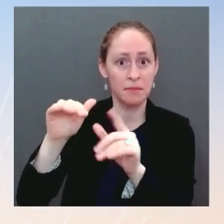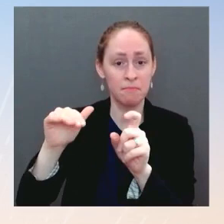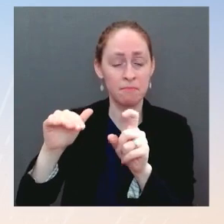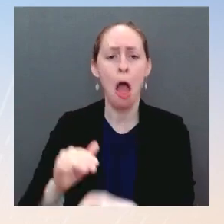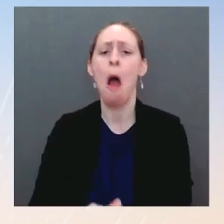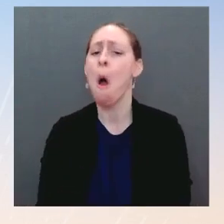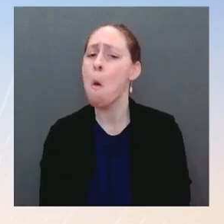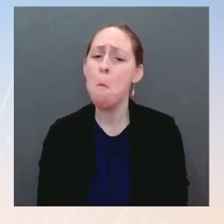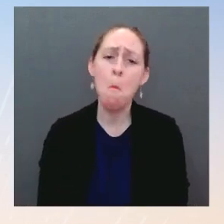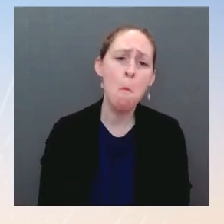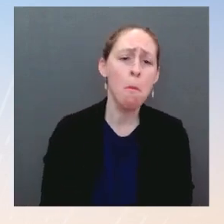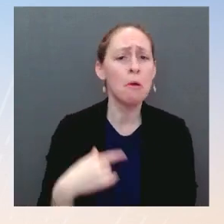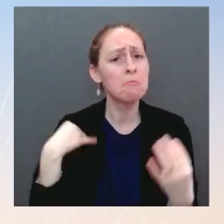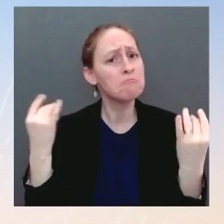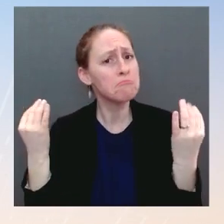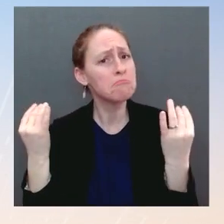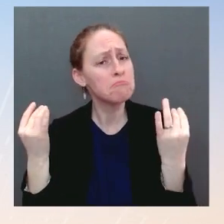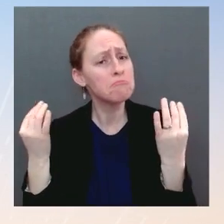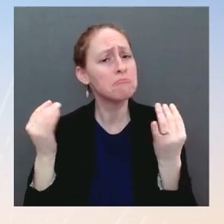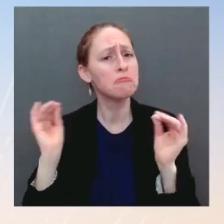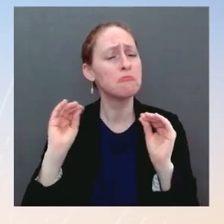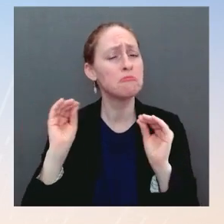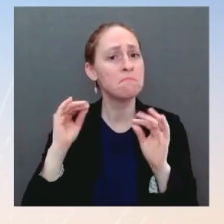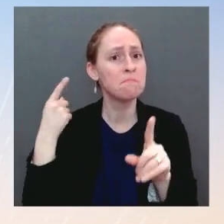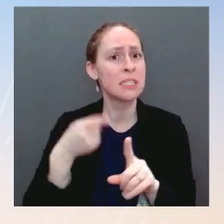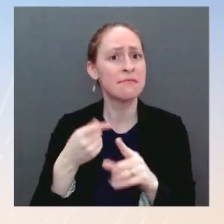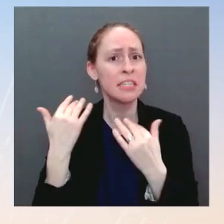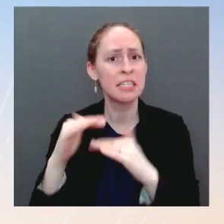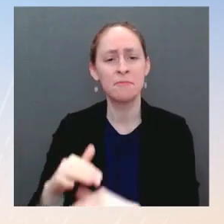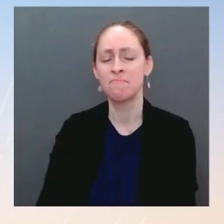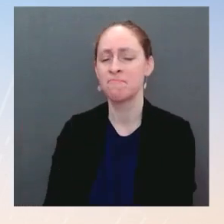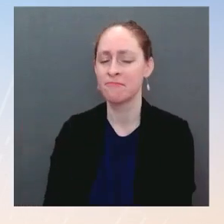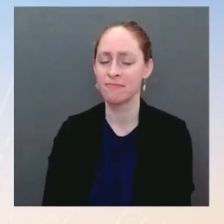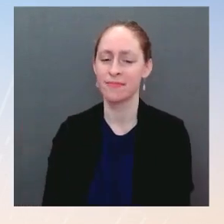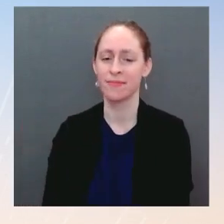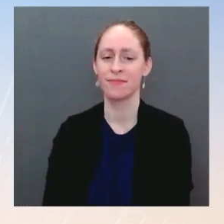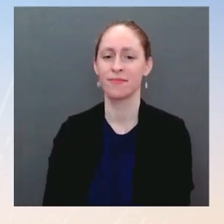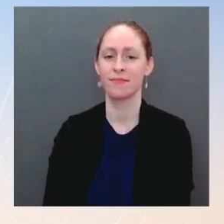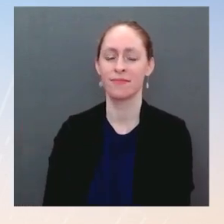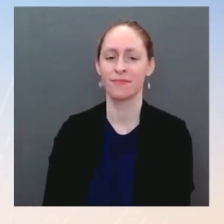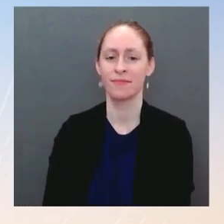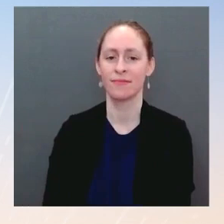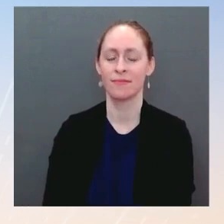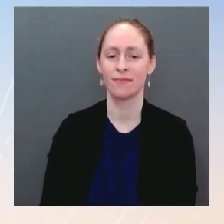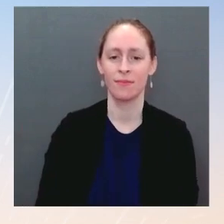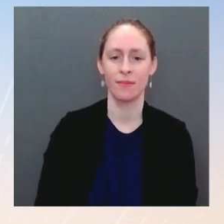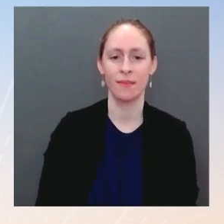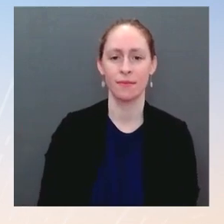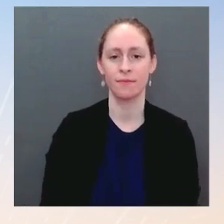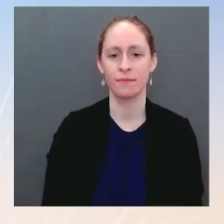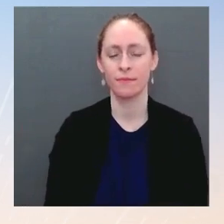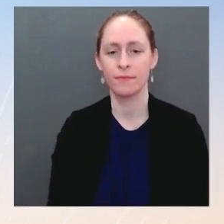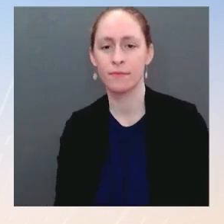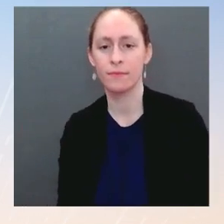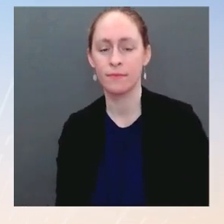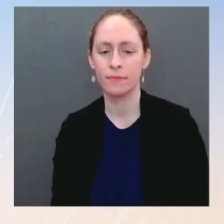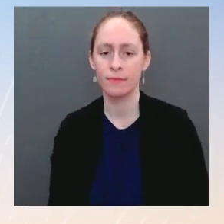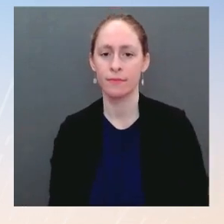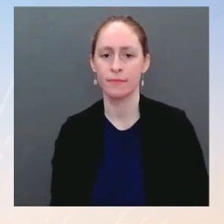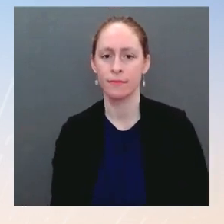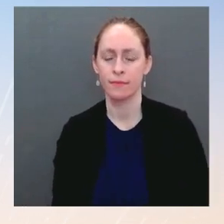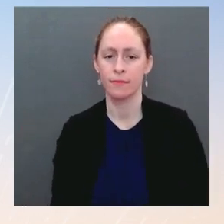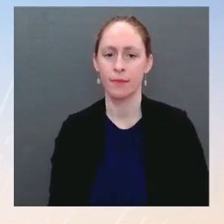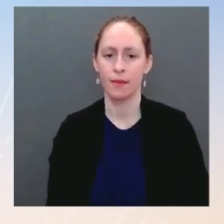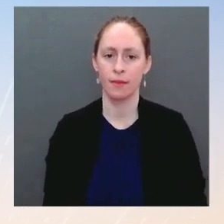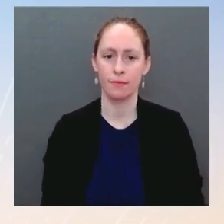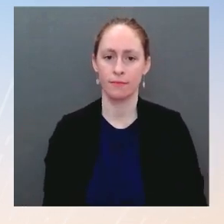to review the U.S. response to their demands. Ms. And will not rush to conclusions. Is this a thawing at all? Or is